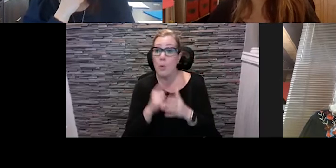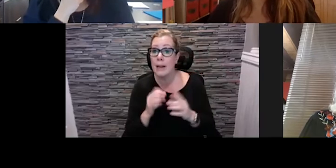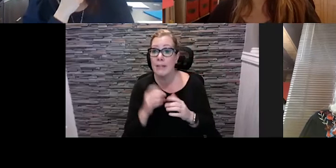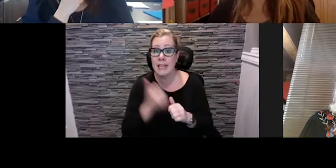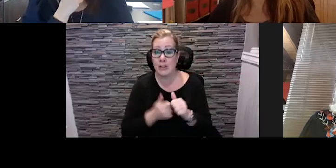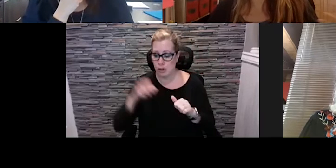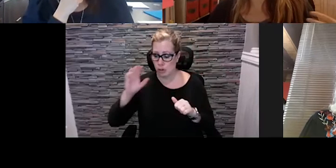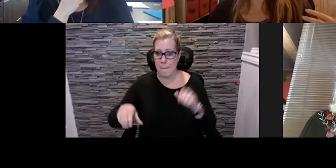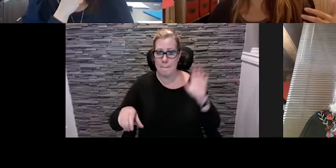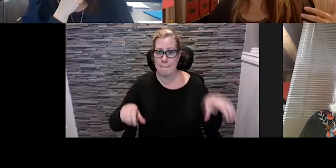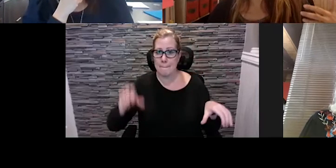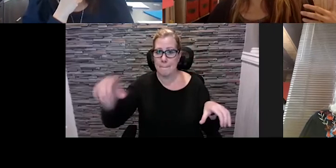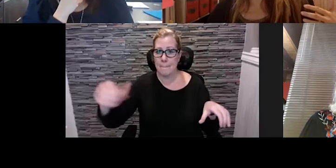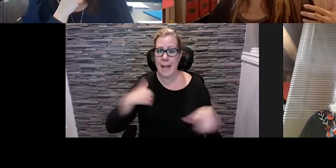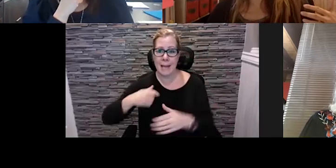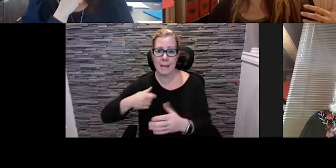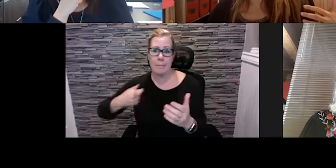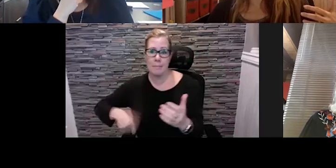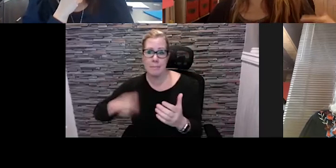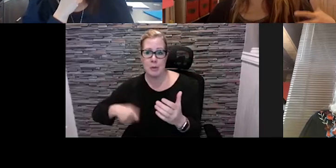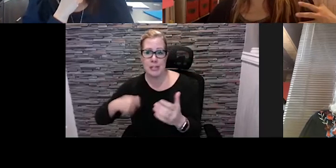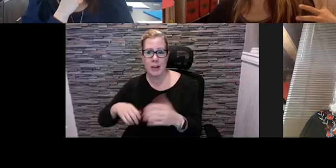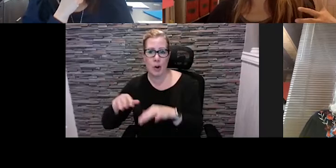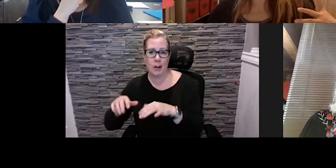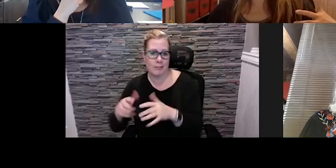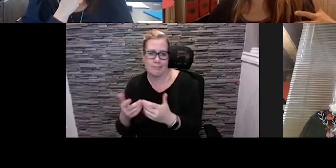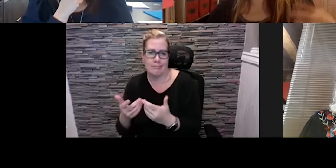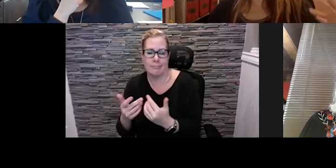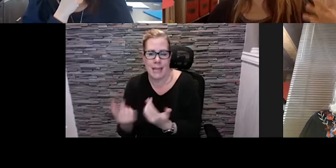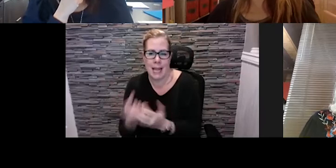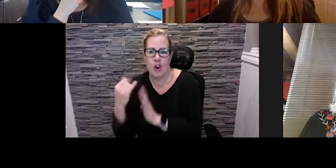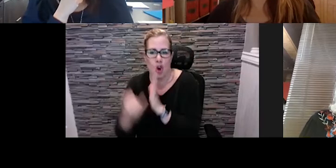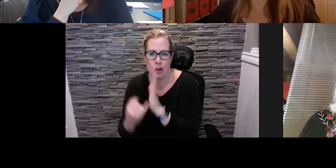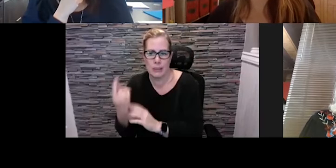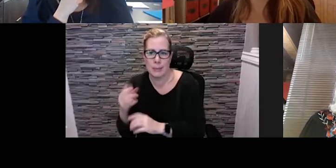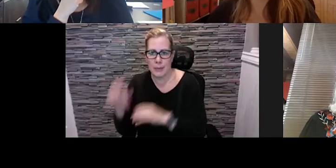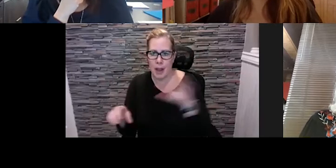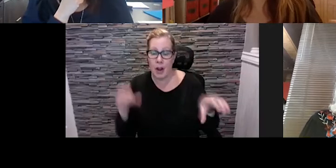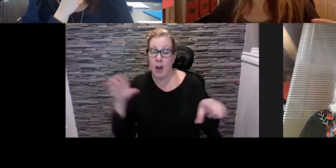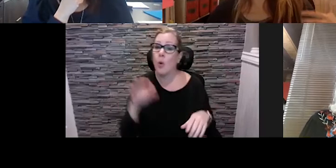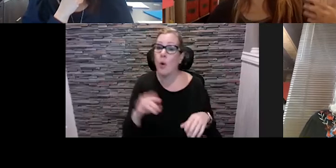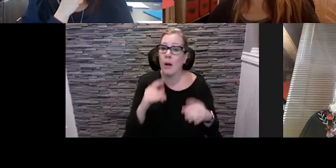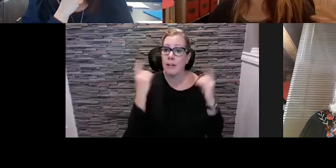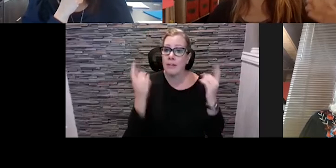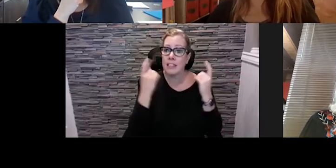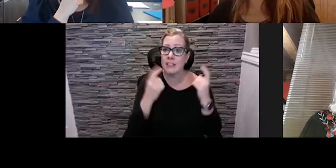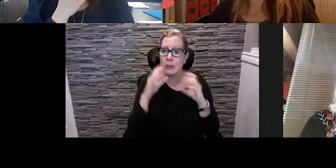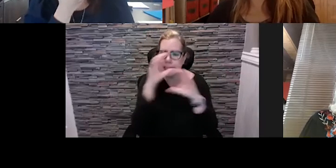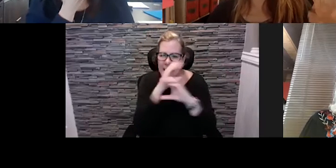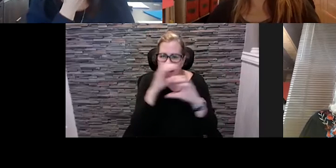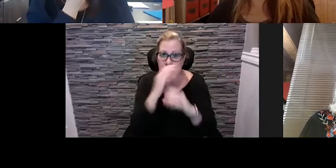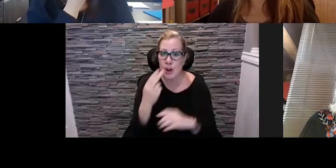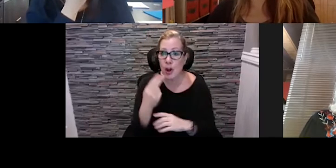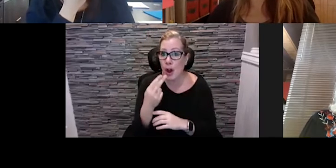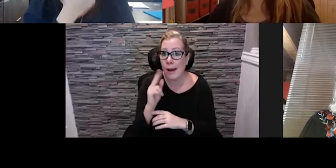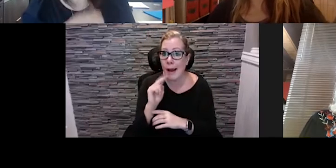um or that uh or a a festival scavenger hunt and you had to travel in your car